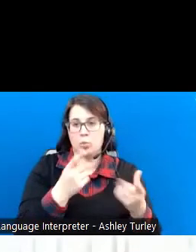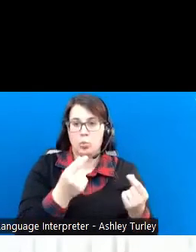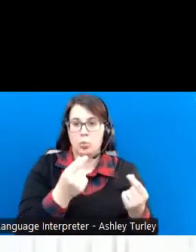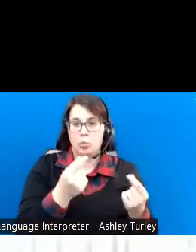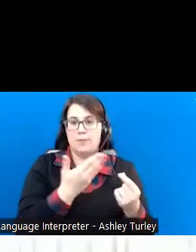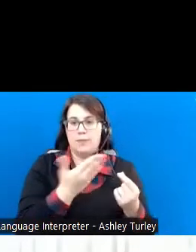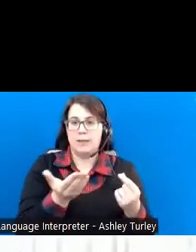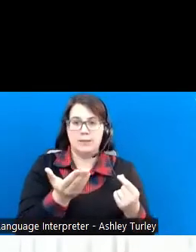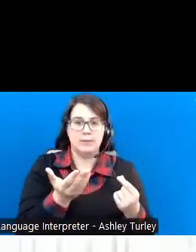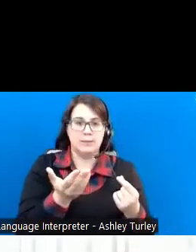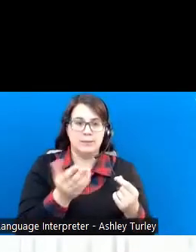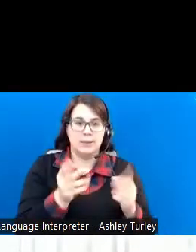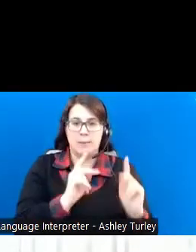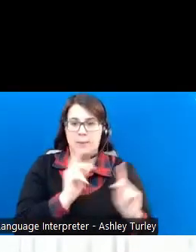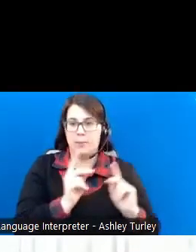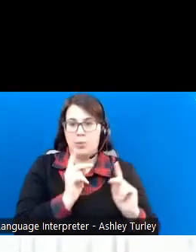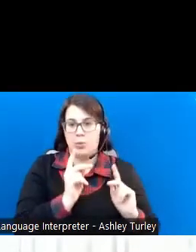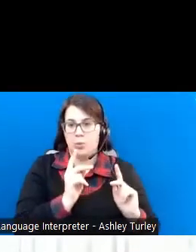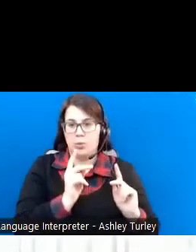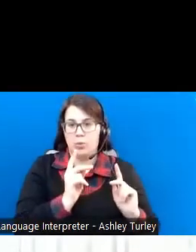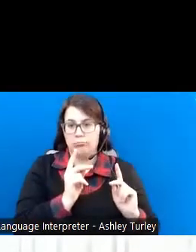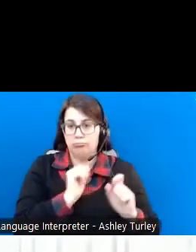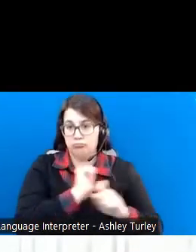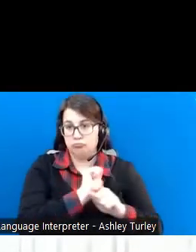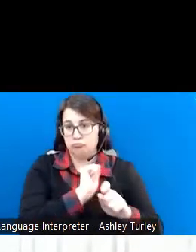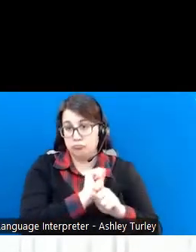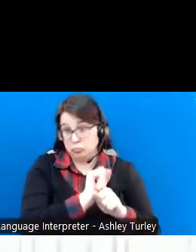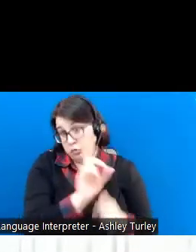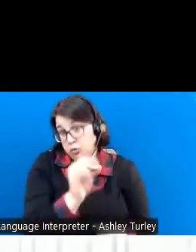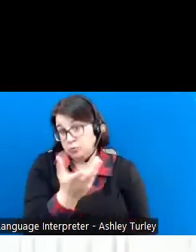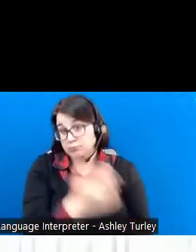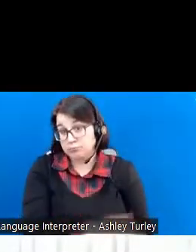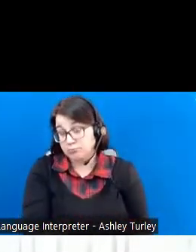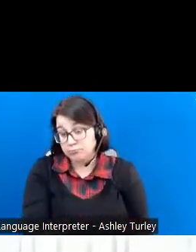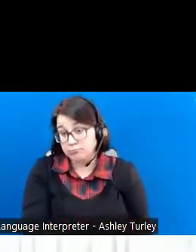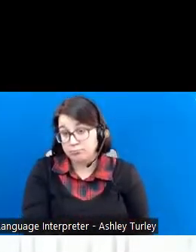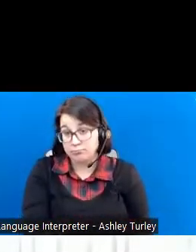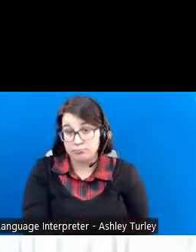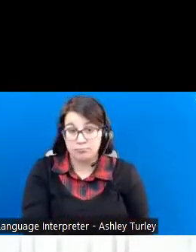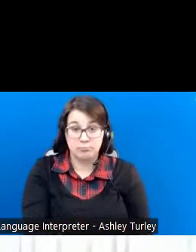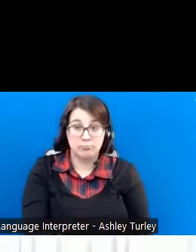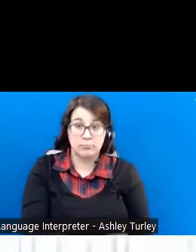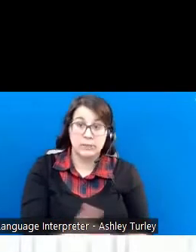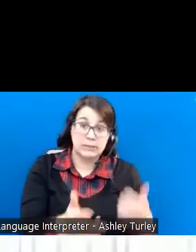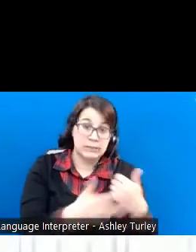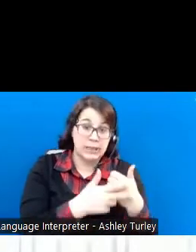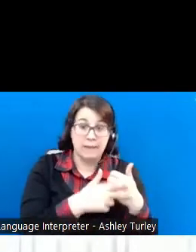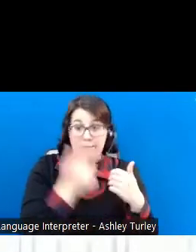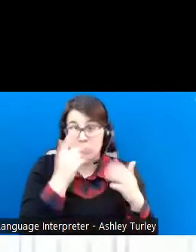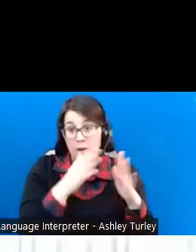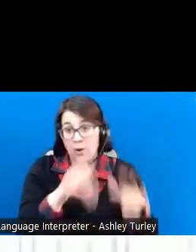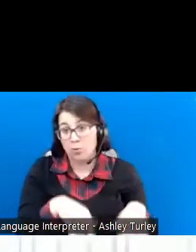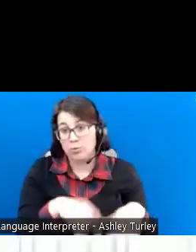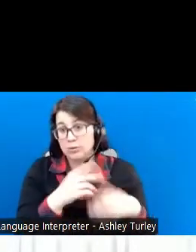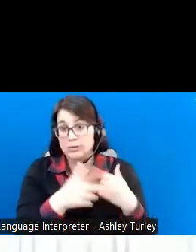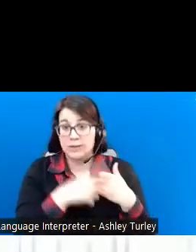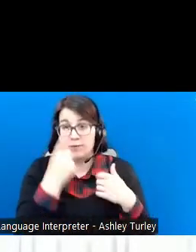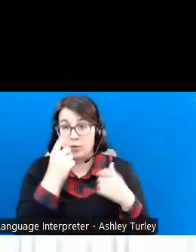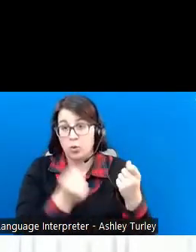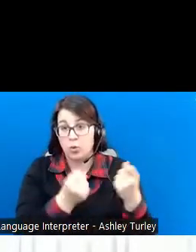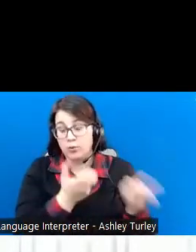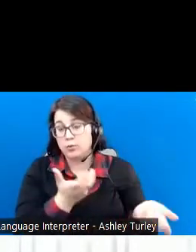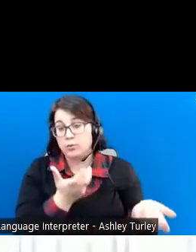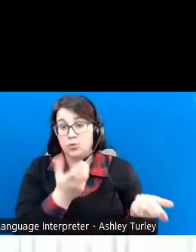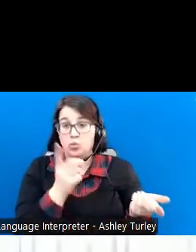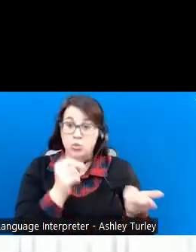are working do. Save for homes, save for cars, you know, save the things that